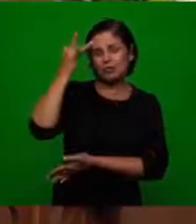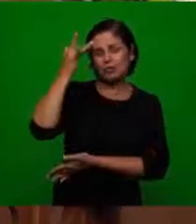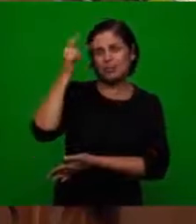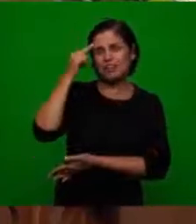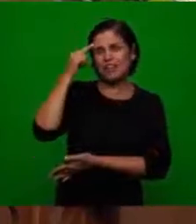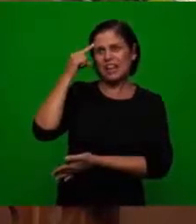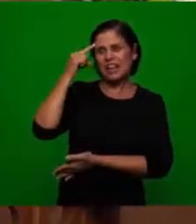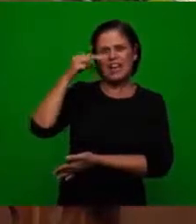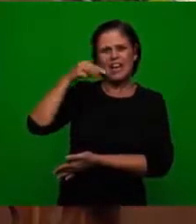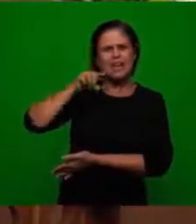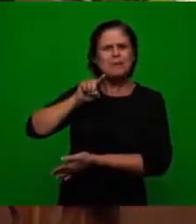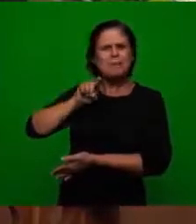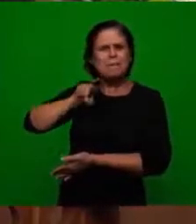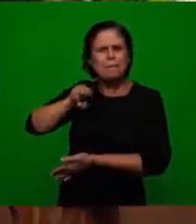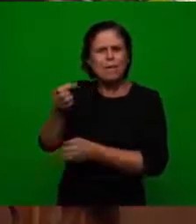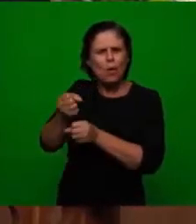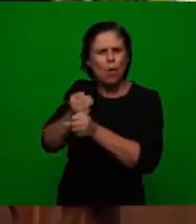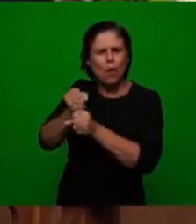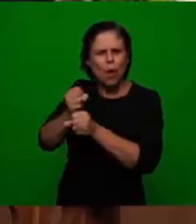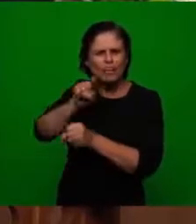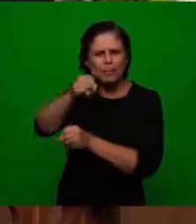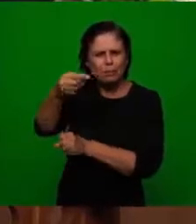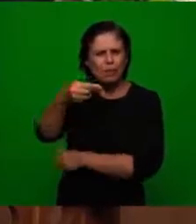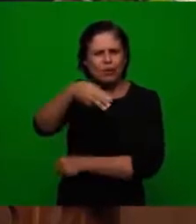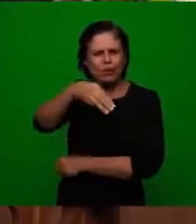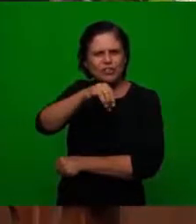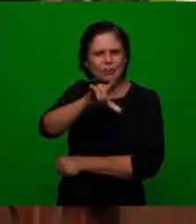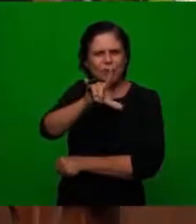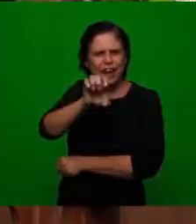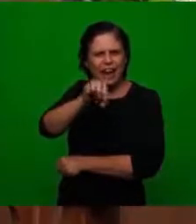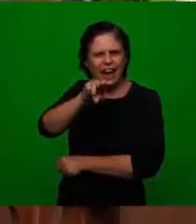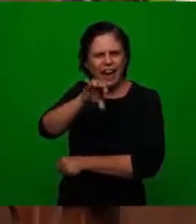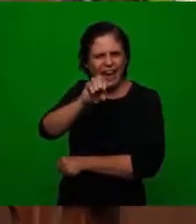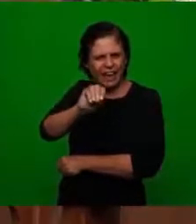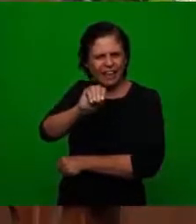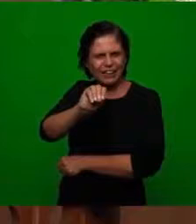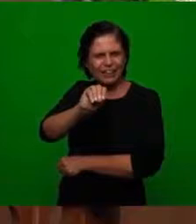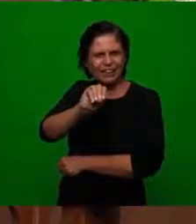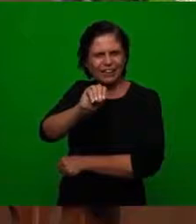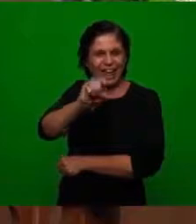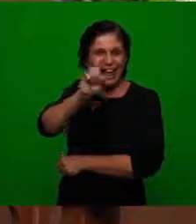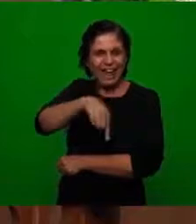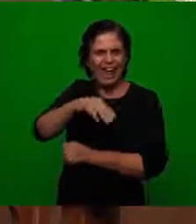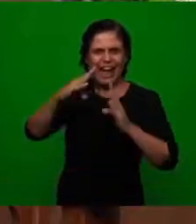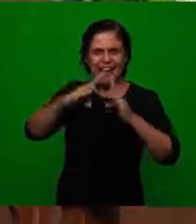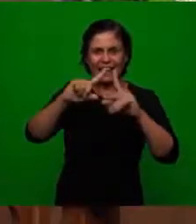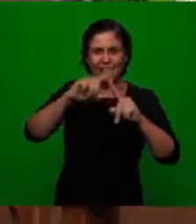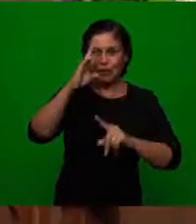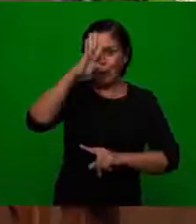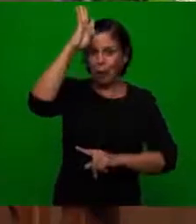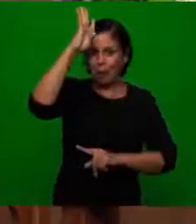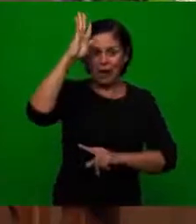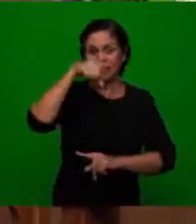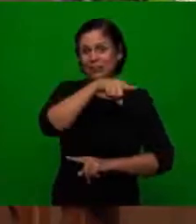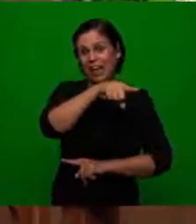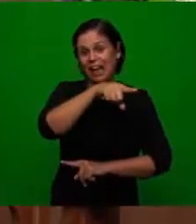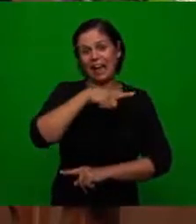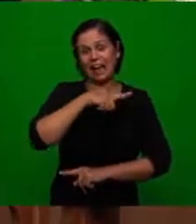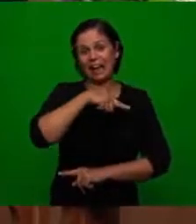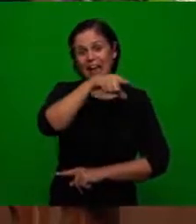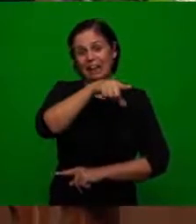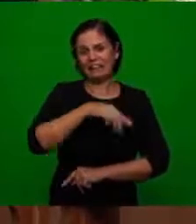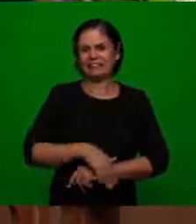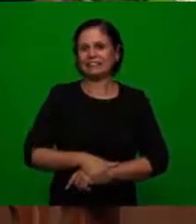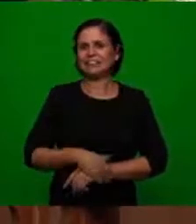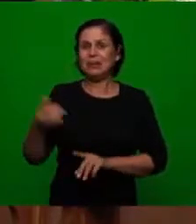thought that the church was going to establish the millennium even a few Christians they believe that in the